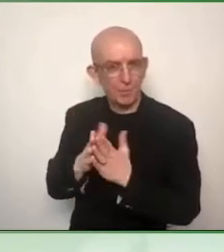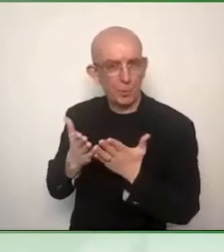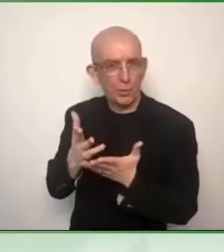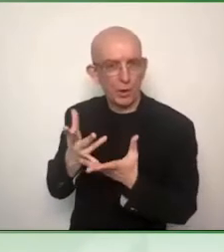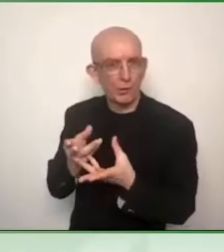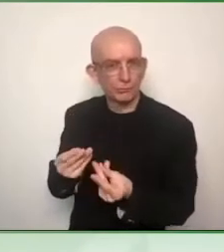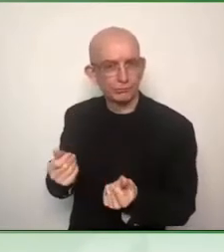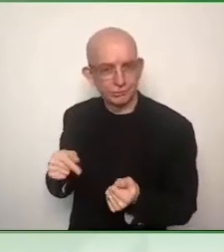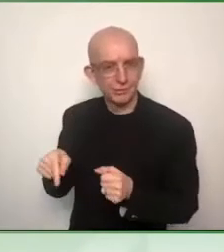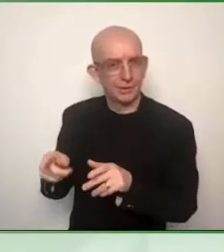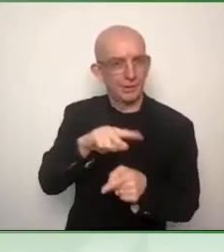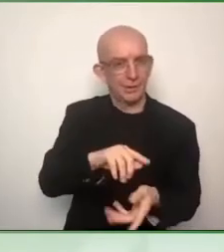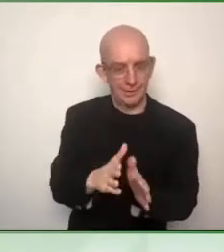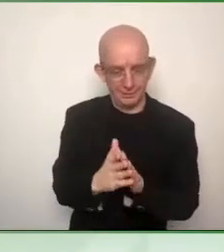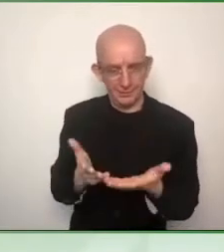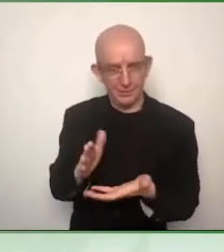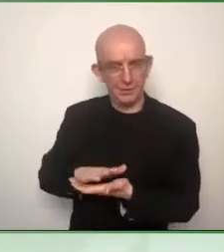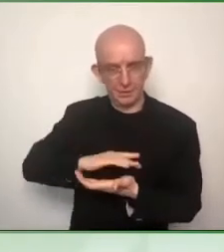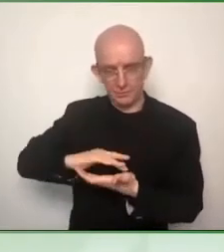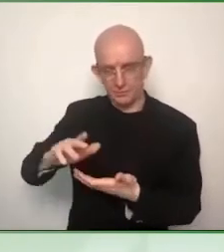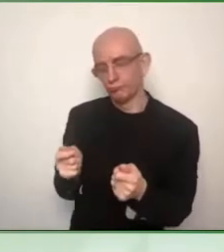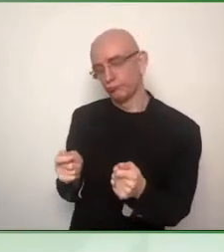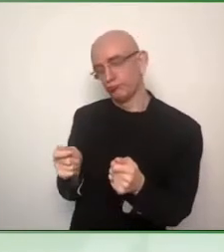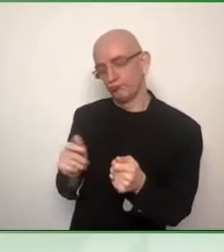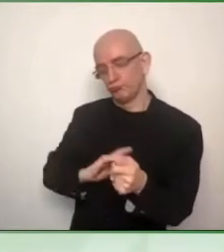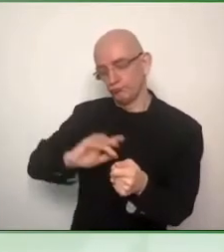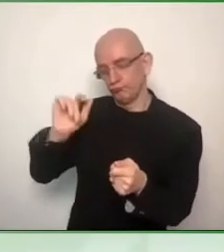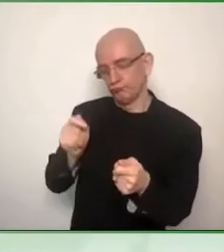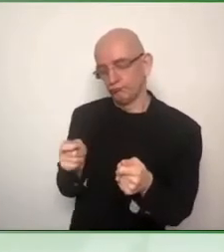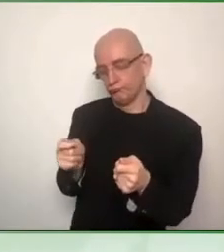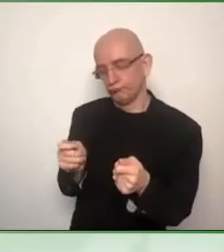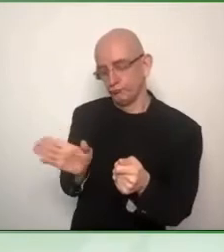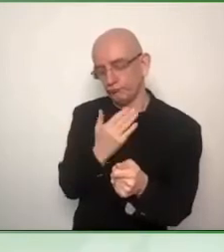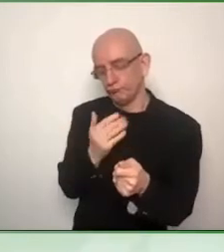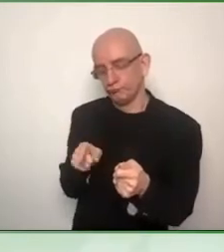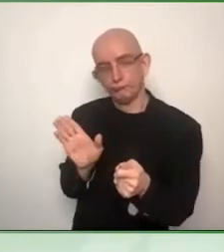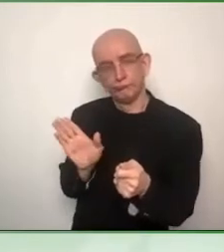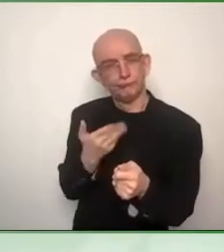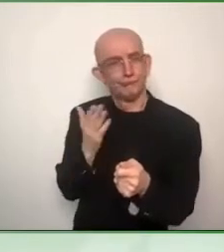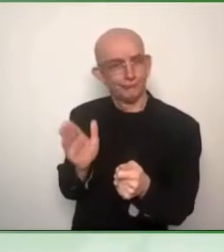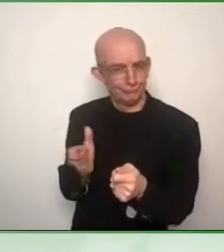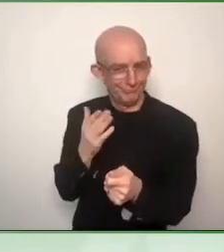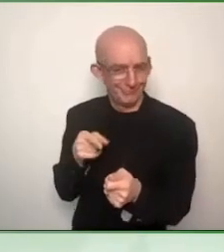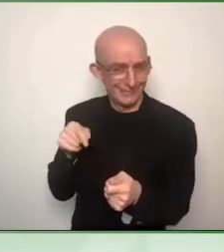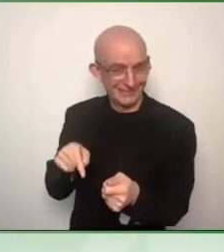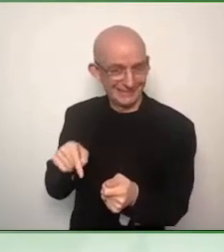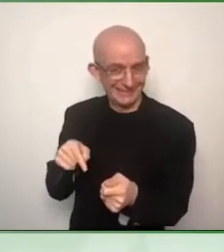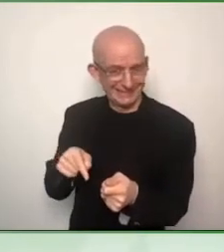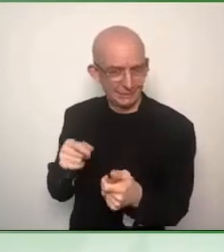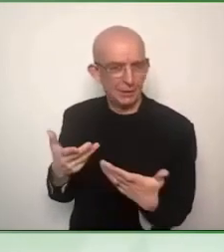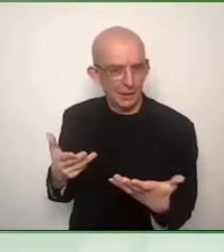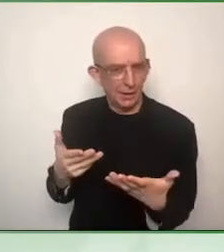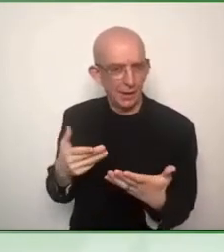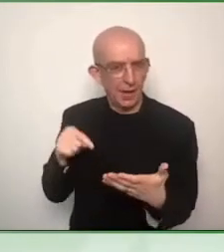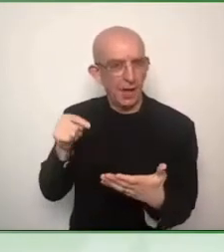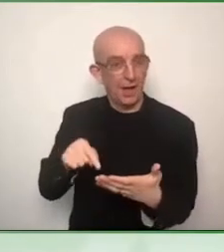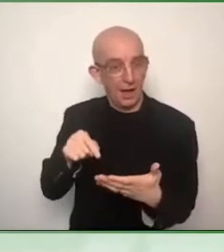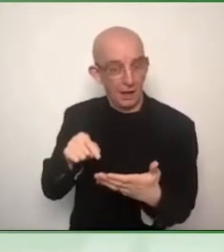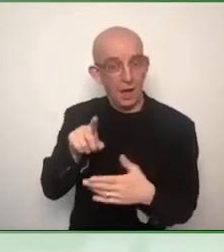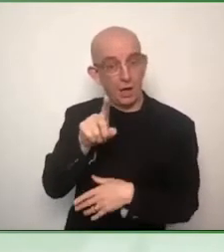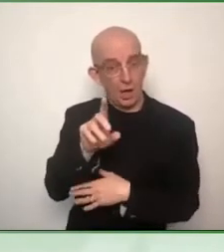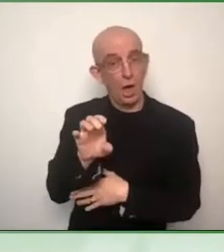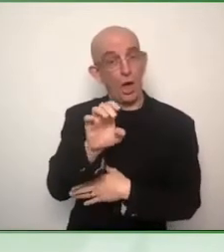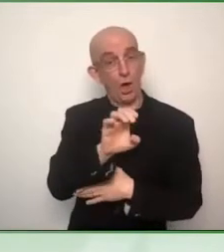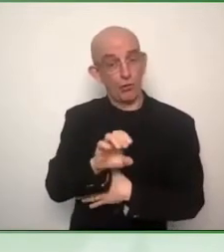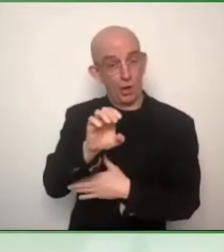the provision of an electronic book is a service, so they have some obligations. But this non-digital information is, okay, you get